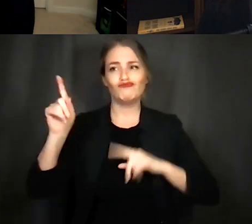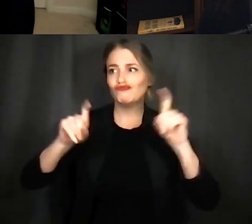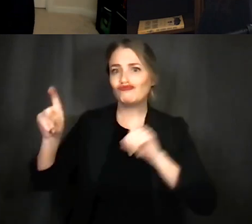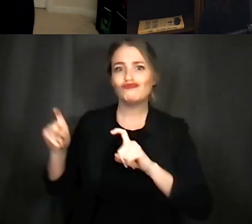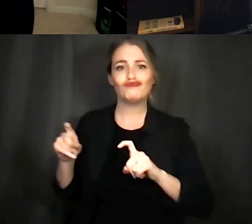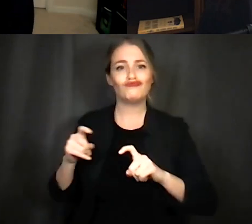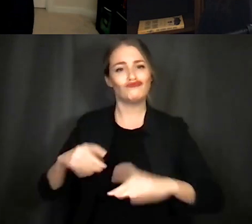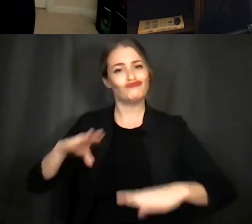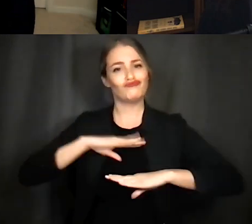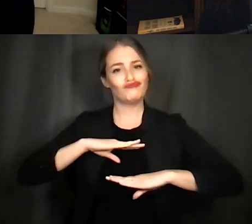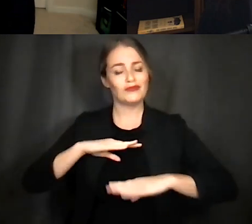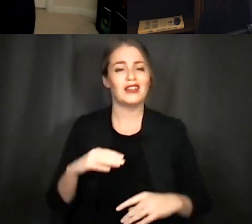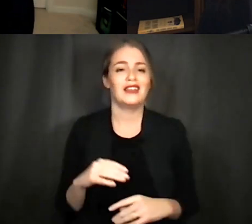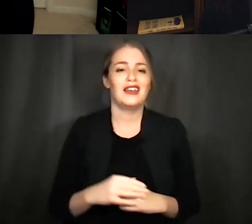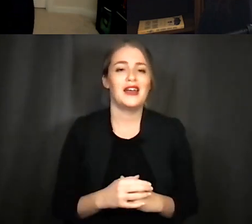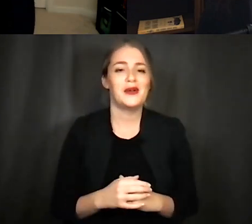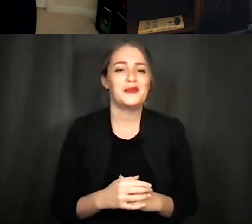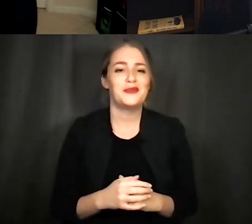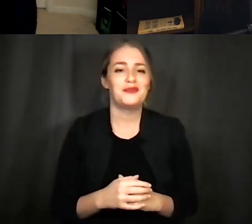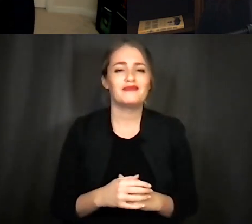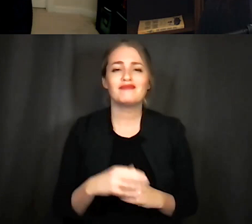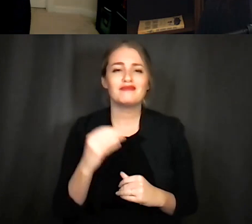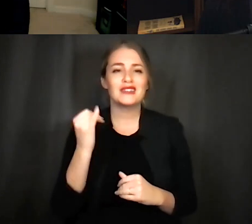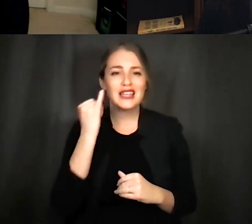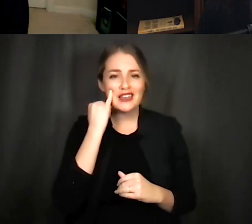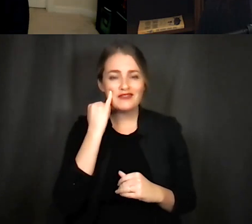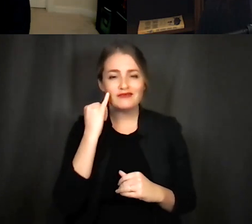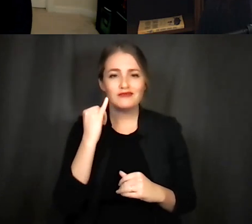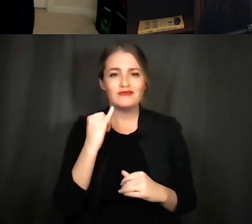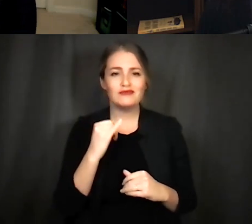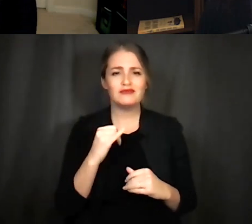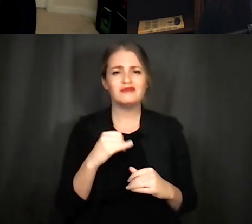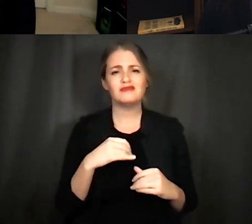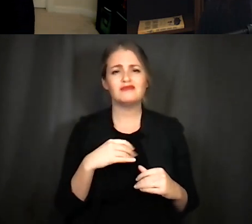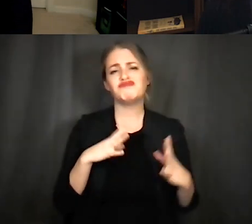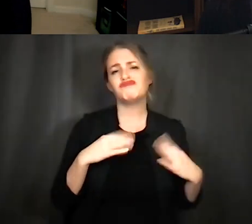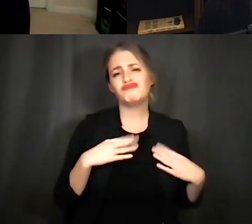to just be okay with where things are why not no more